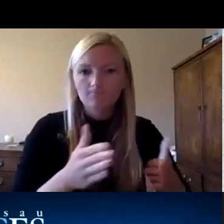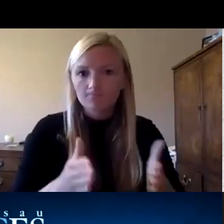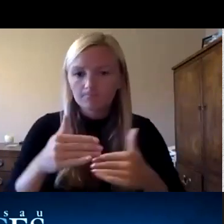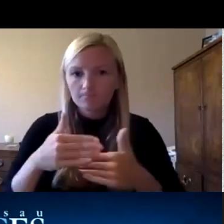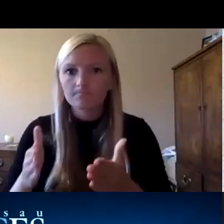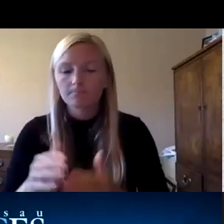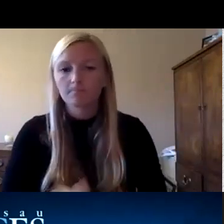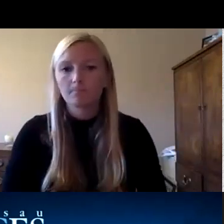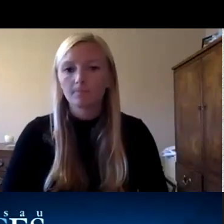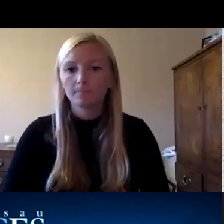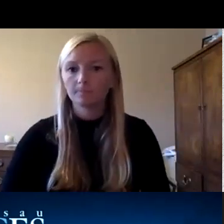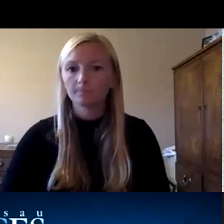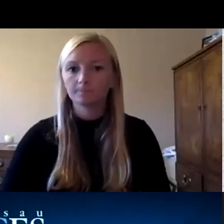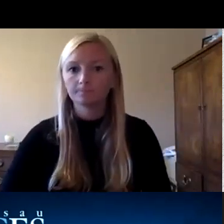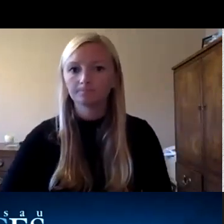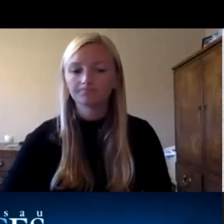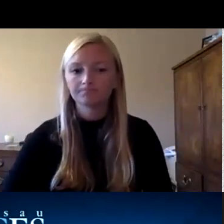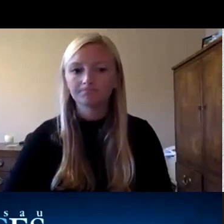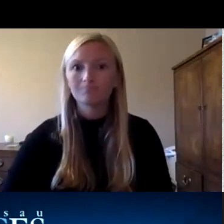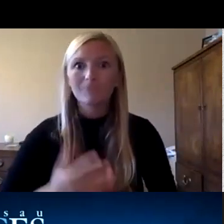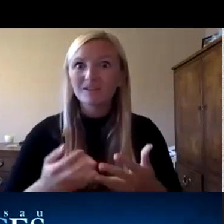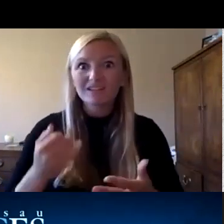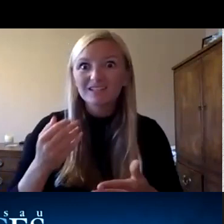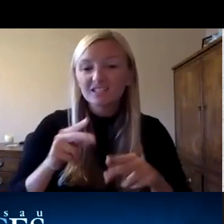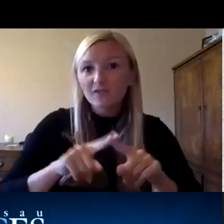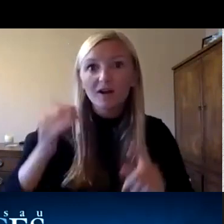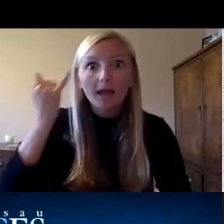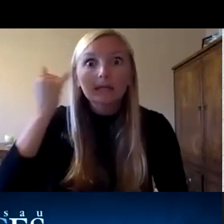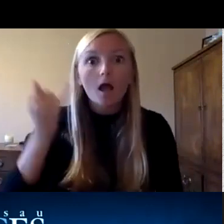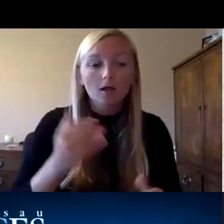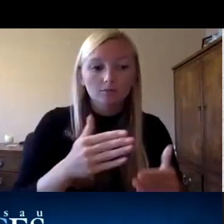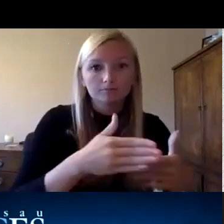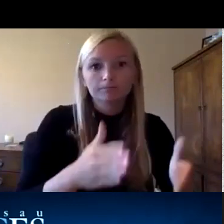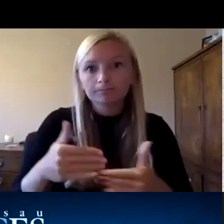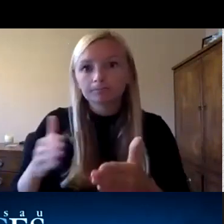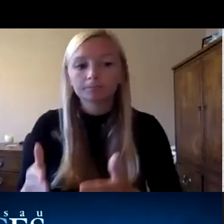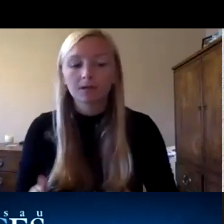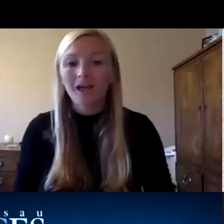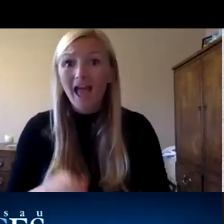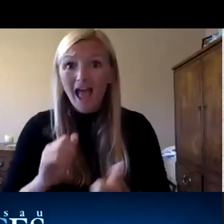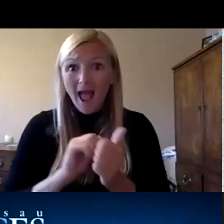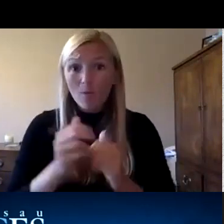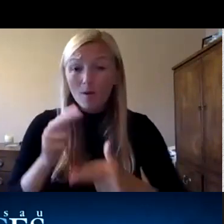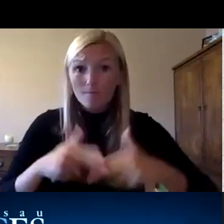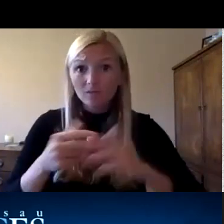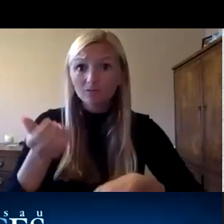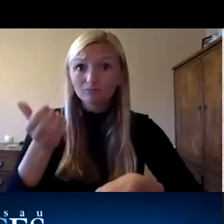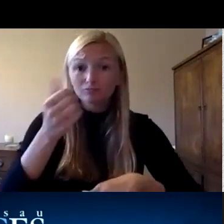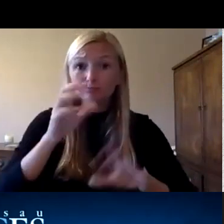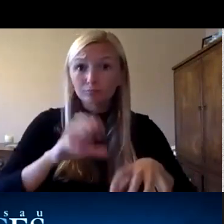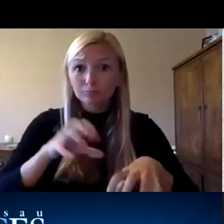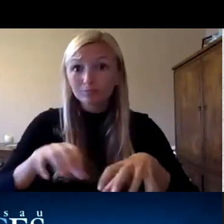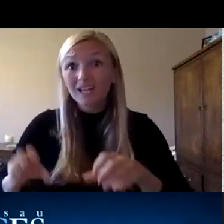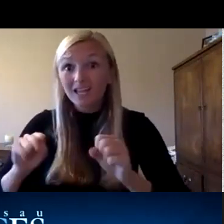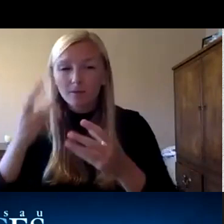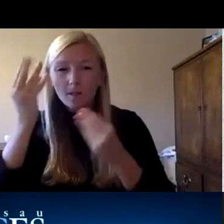of of ideology and pedagogy so um how a building is laid out can also be considered in different ways